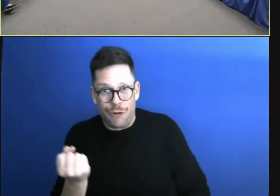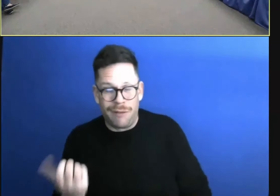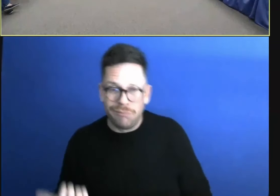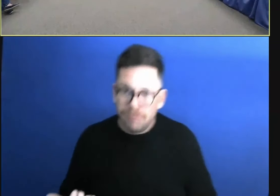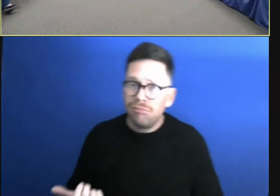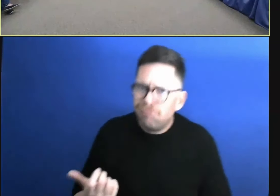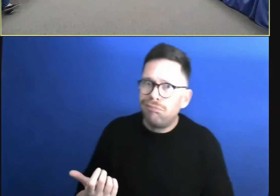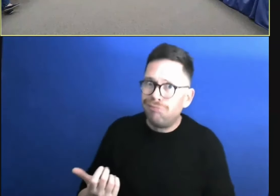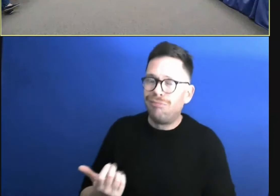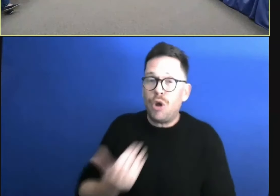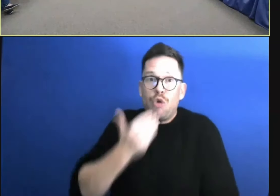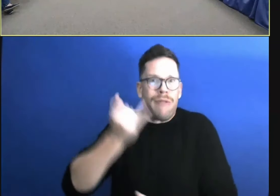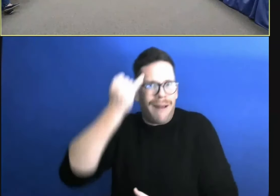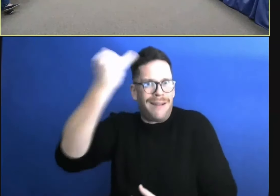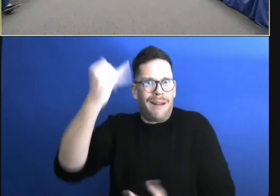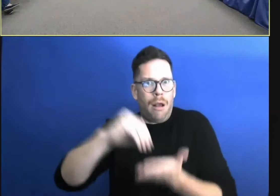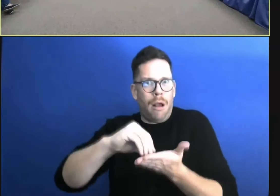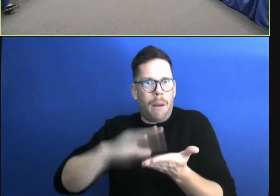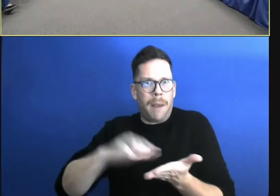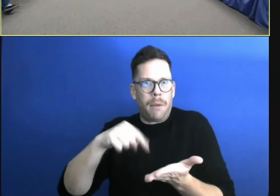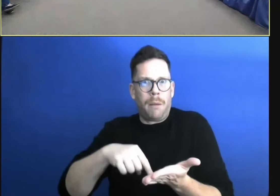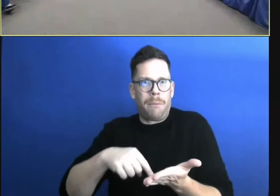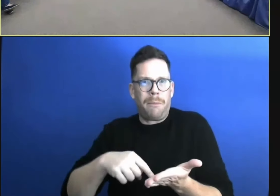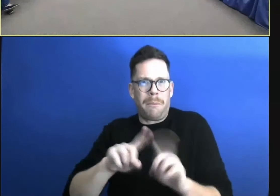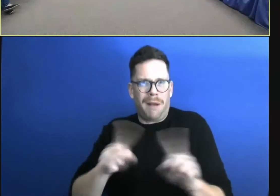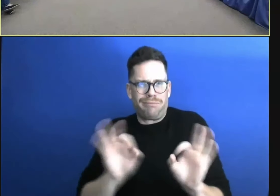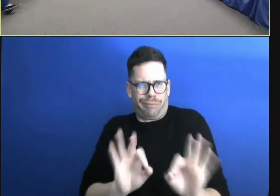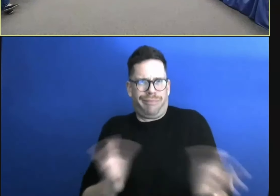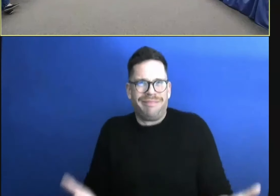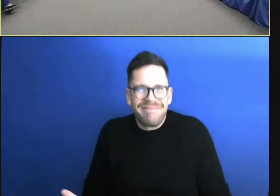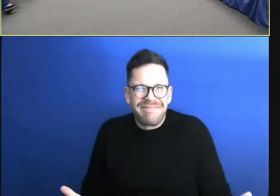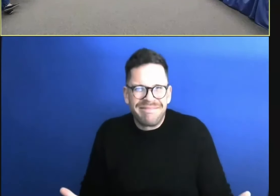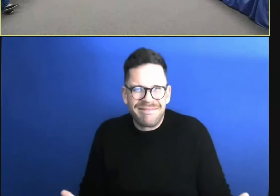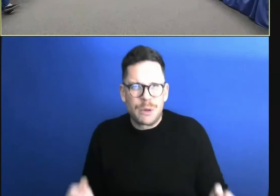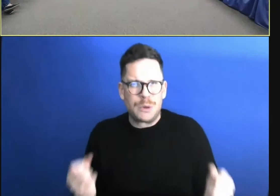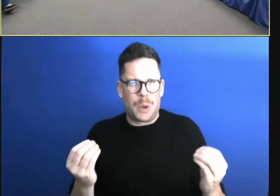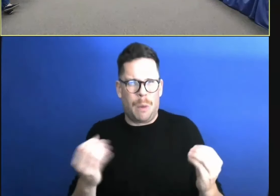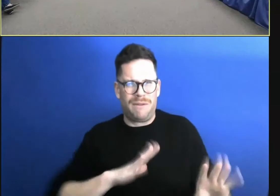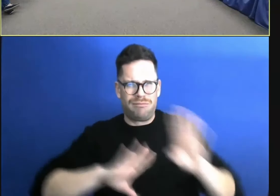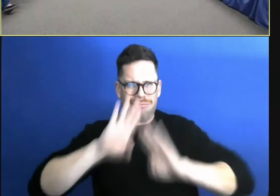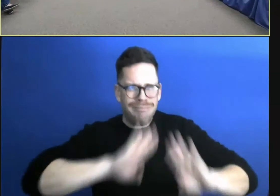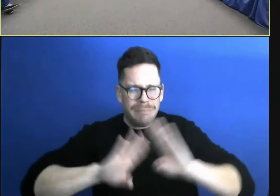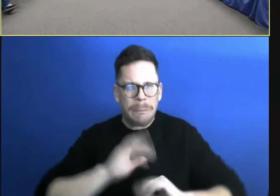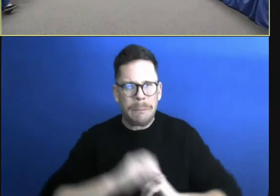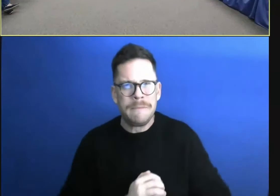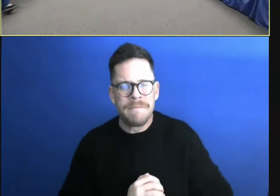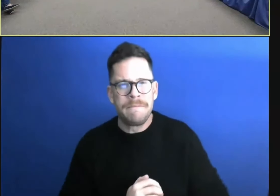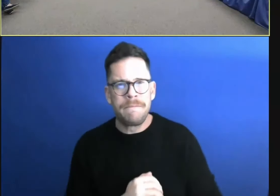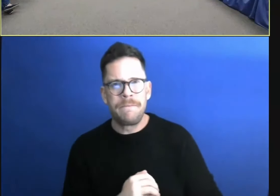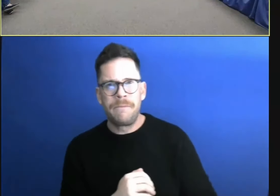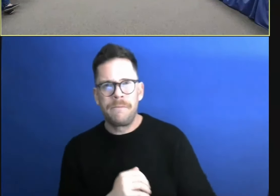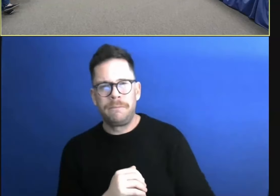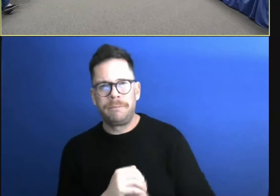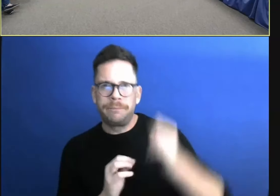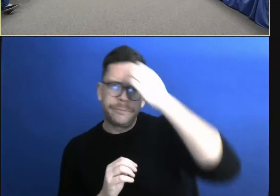good ideas on paper, but it's frankly not what the paper is written on it. I mean, I'm going to be honest with you. All right. Because I don't, I don't know.